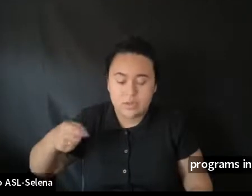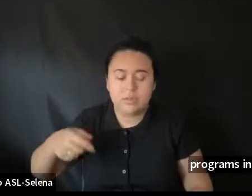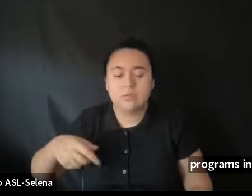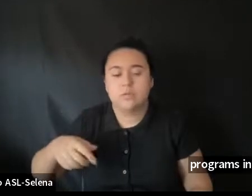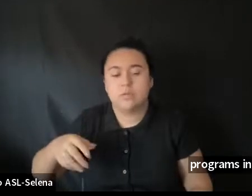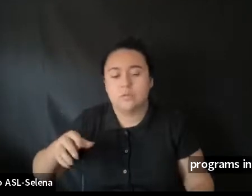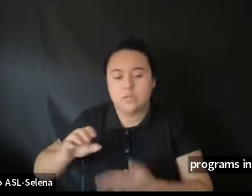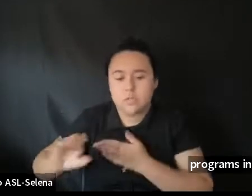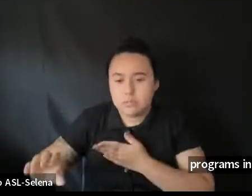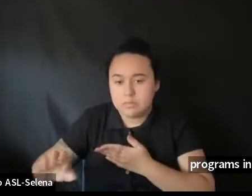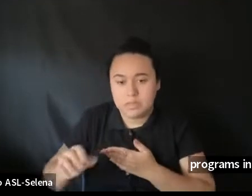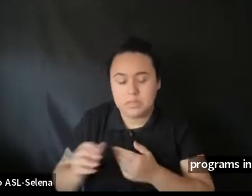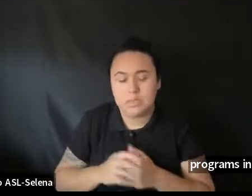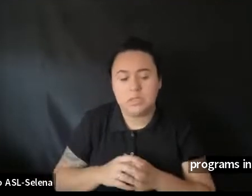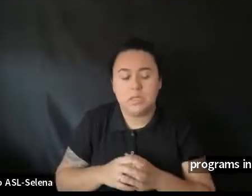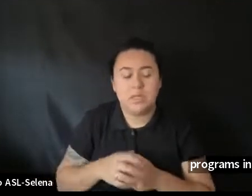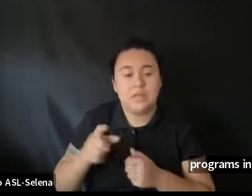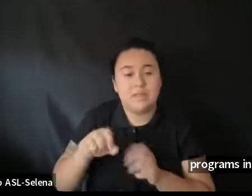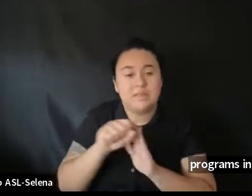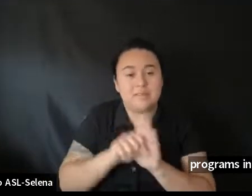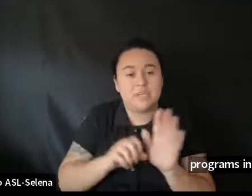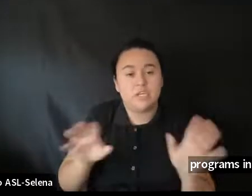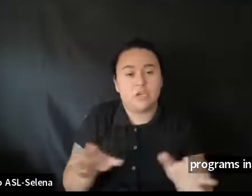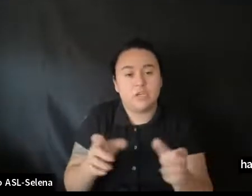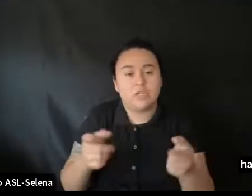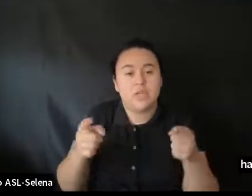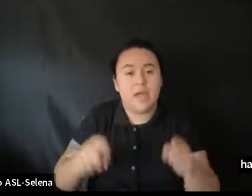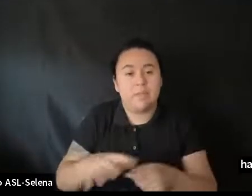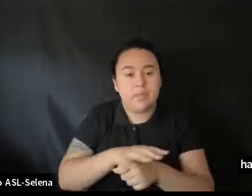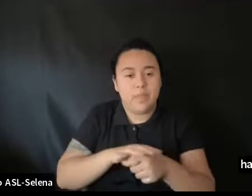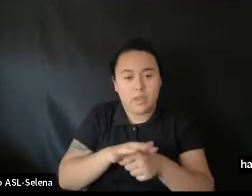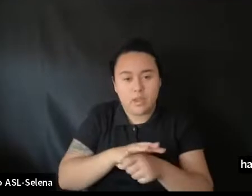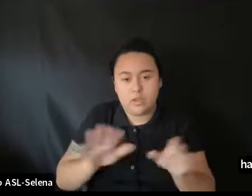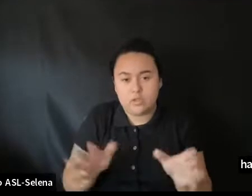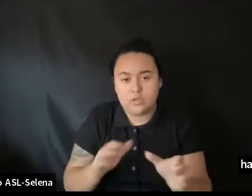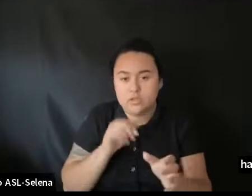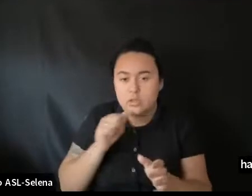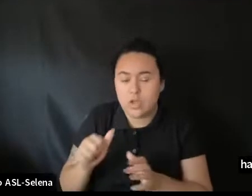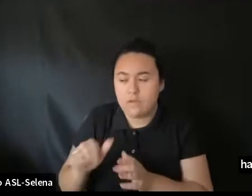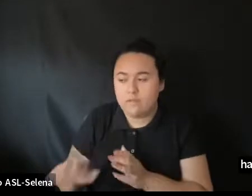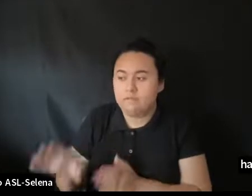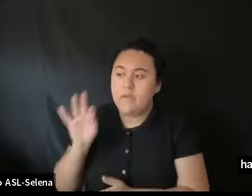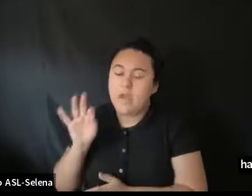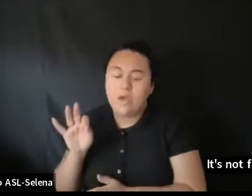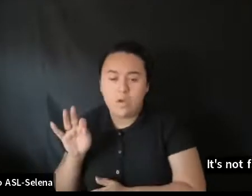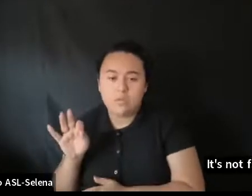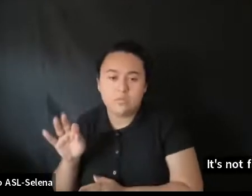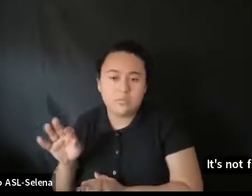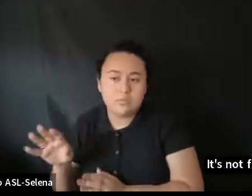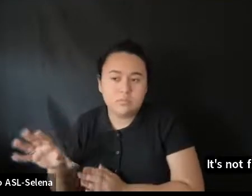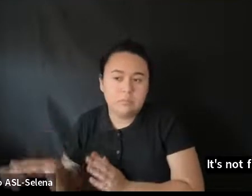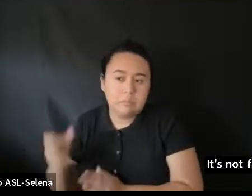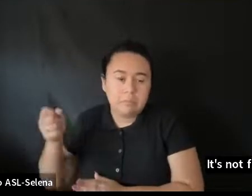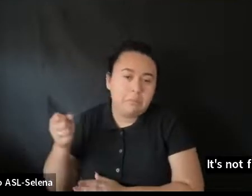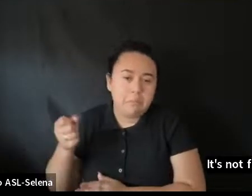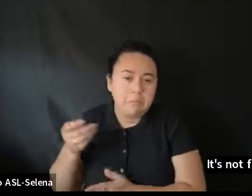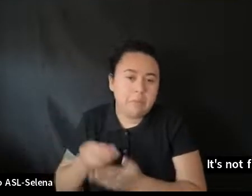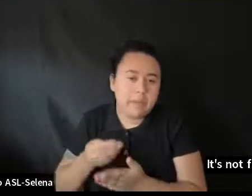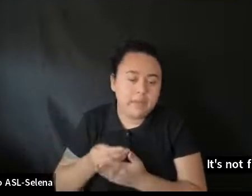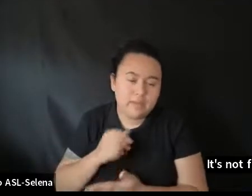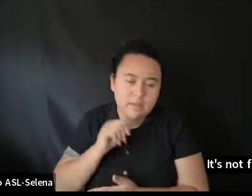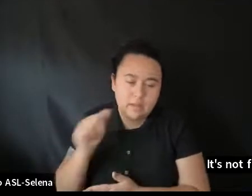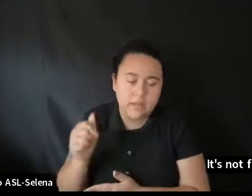It's not. Found money. Um. Oftentimes. If you do come. To Louisiana. And you. Apply. After the fact.